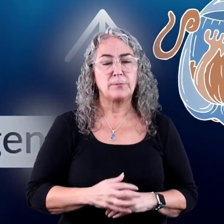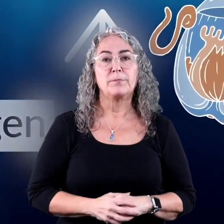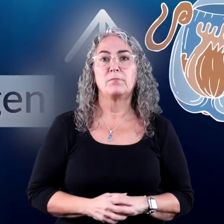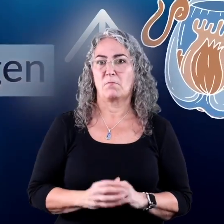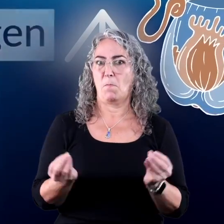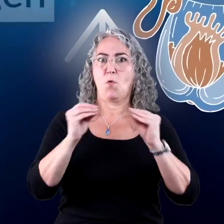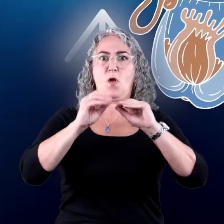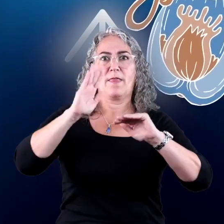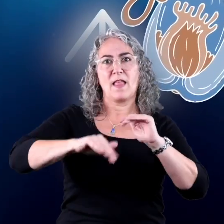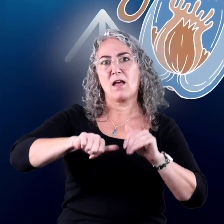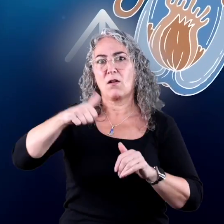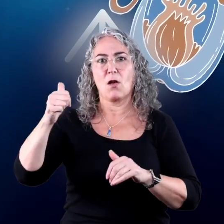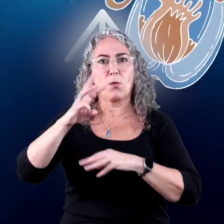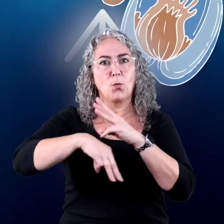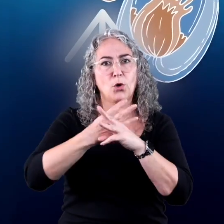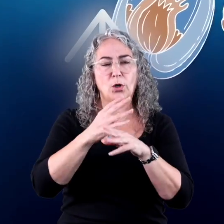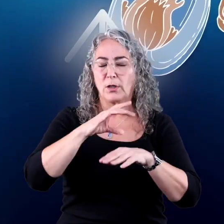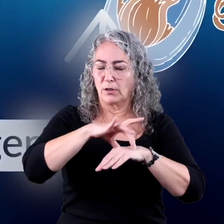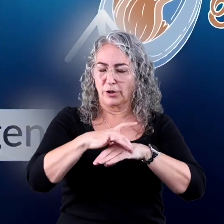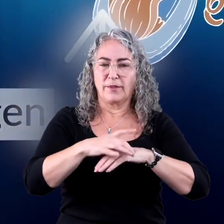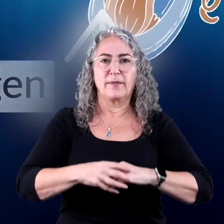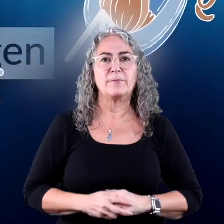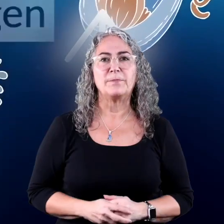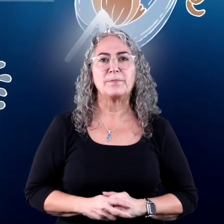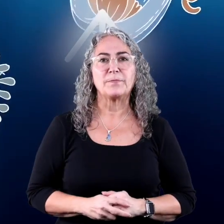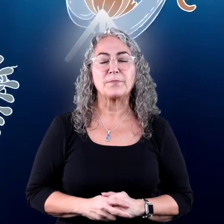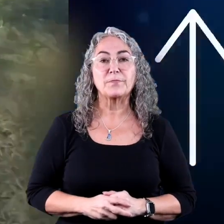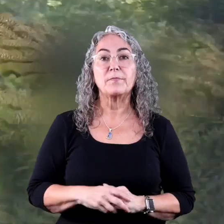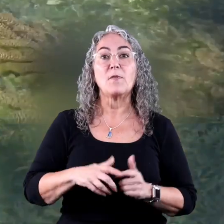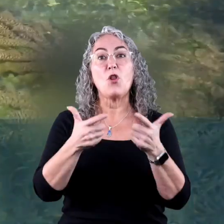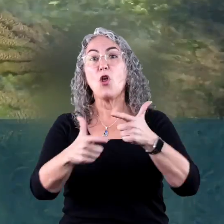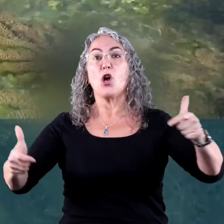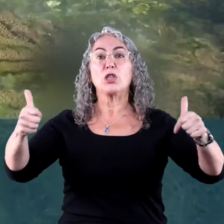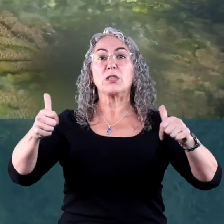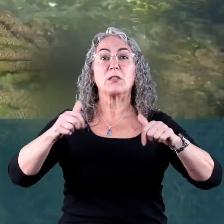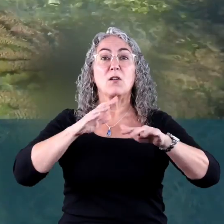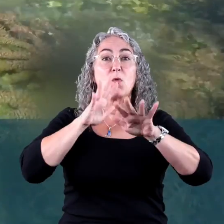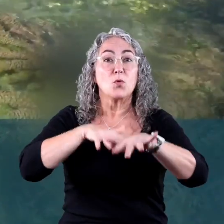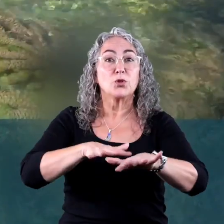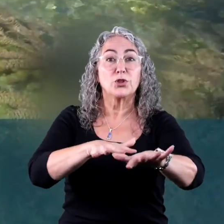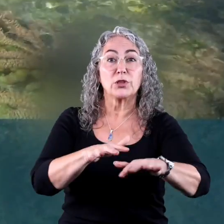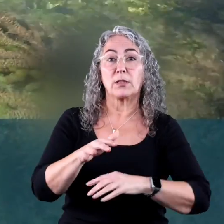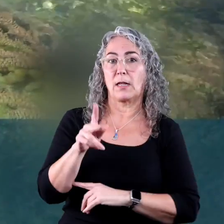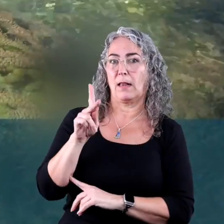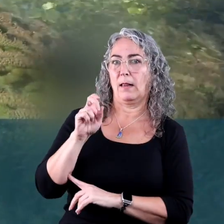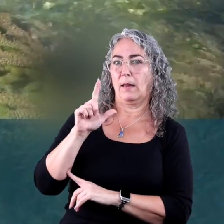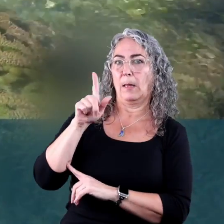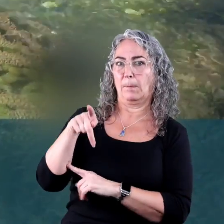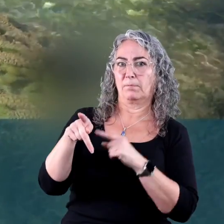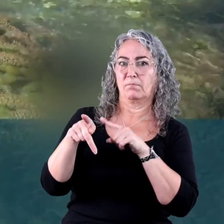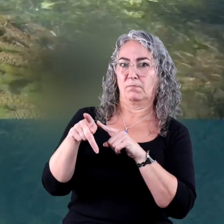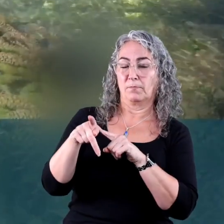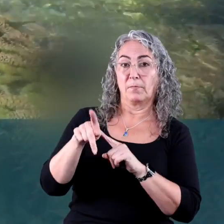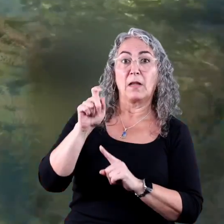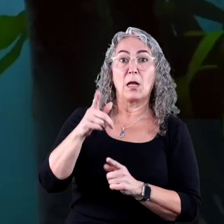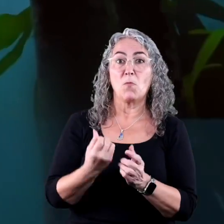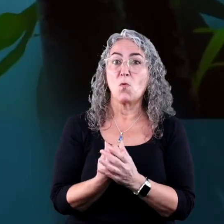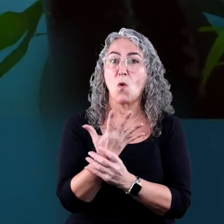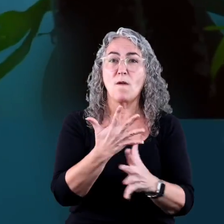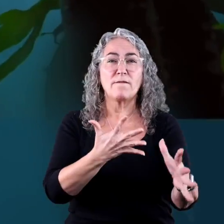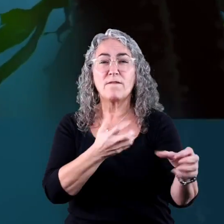oxygen than any other plant on Earth. The largest ocean plant in the world is called kelp.